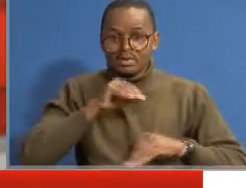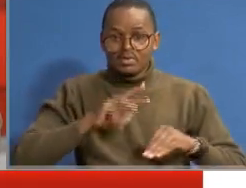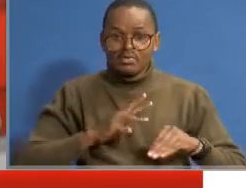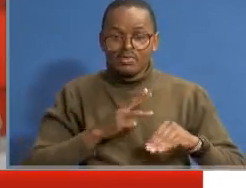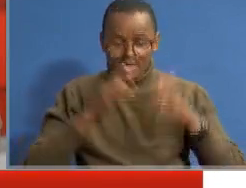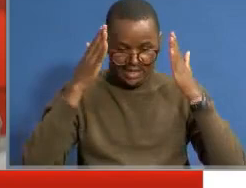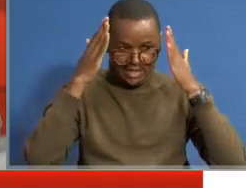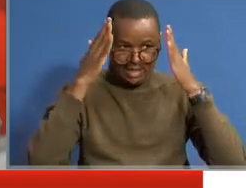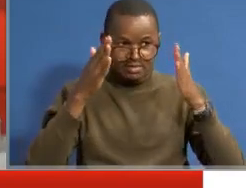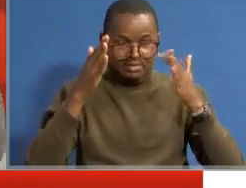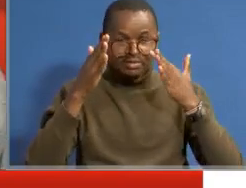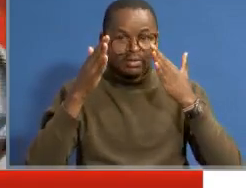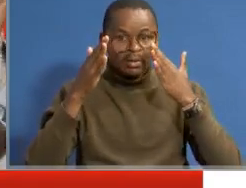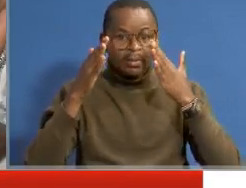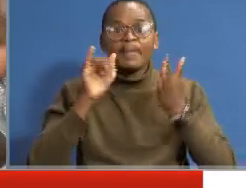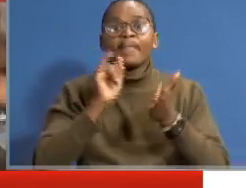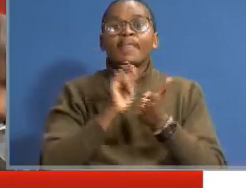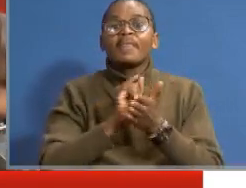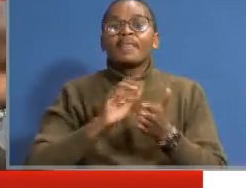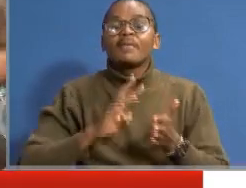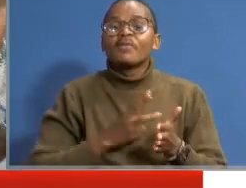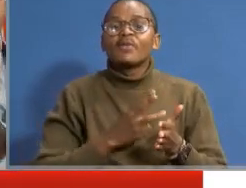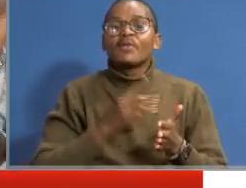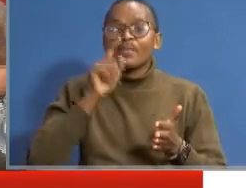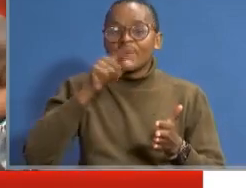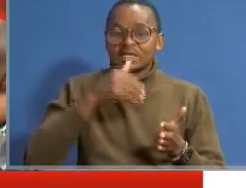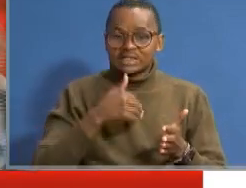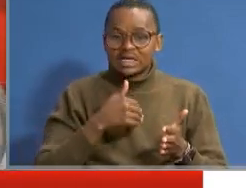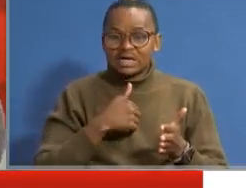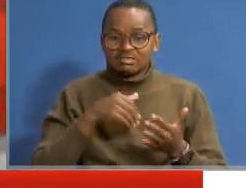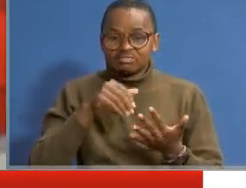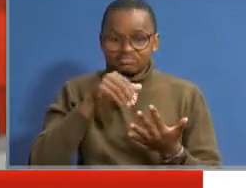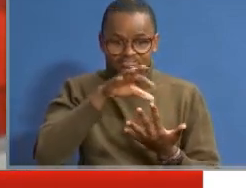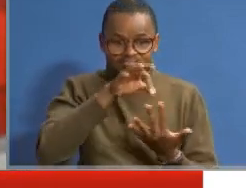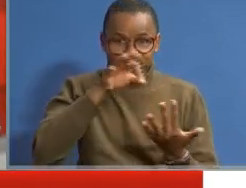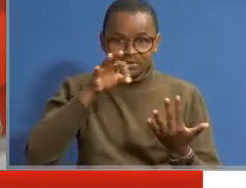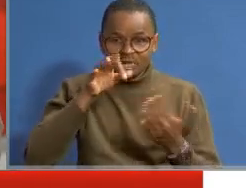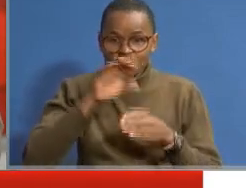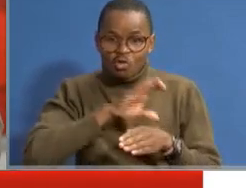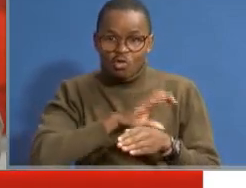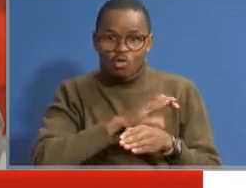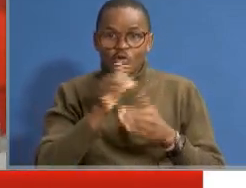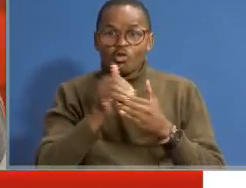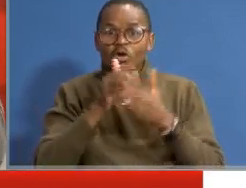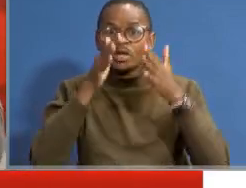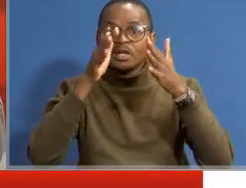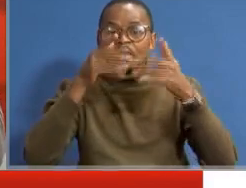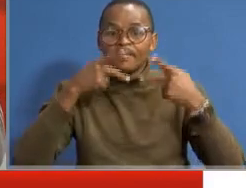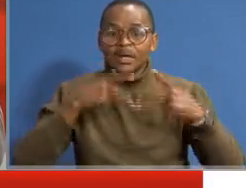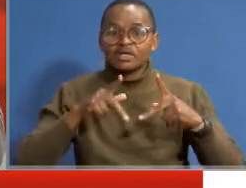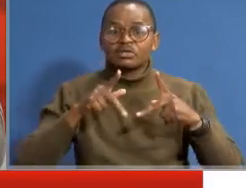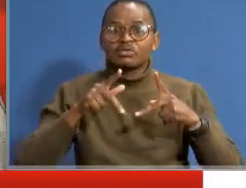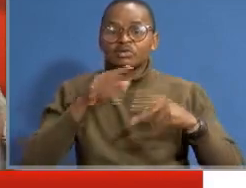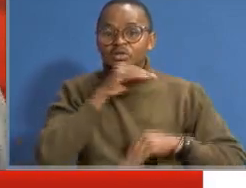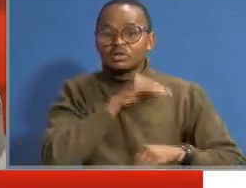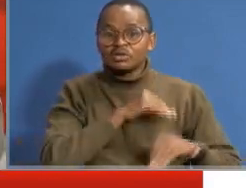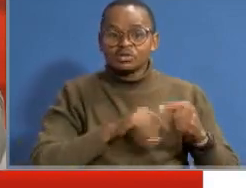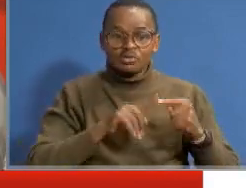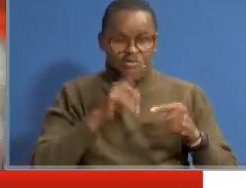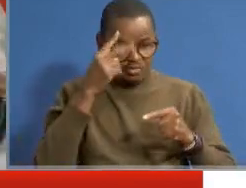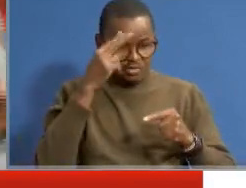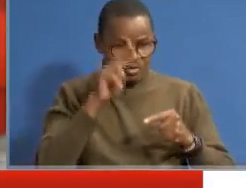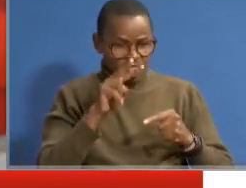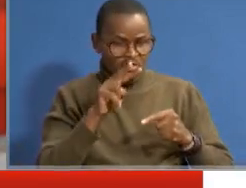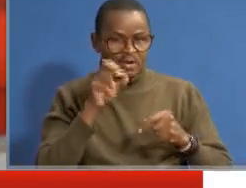we are determined that we need to be electing our own leaders as persons with disability. When you